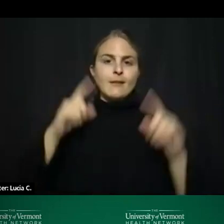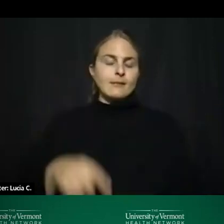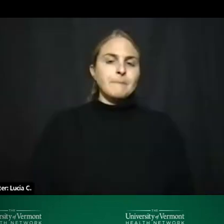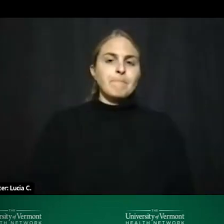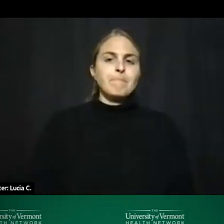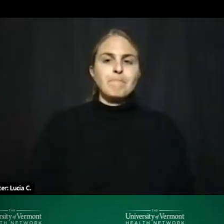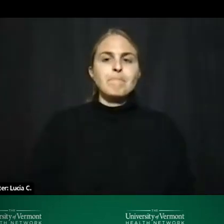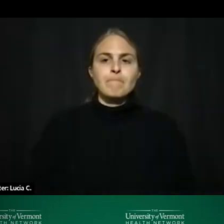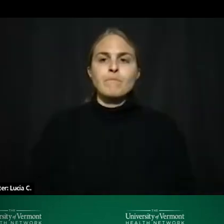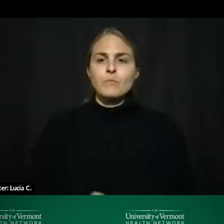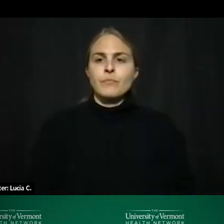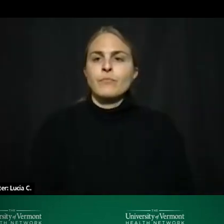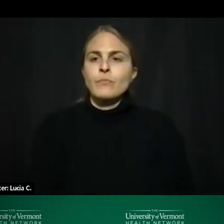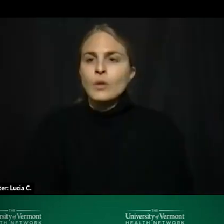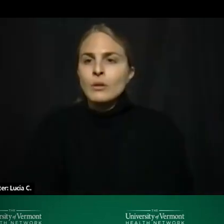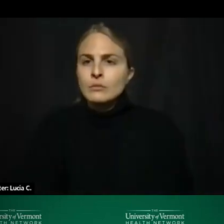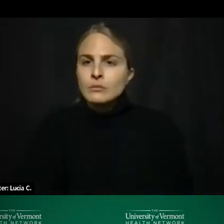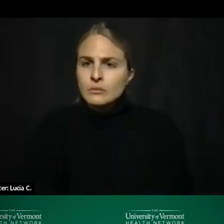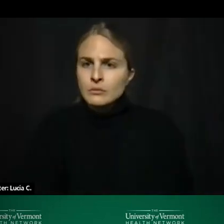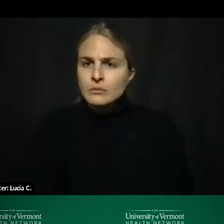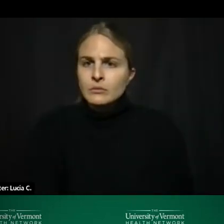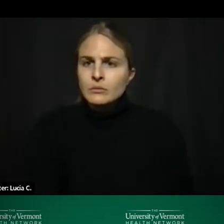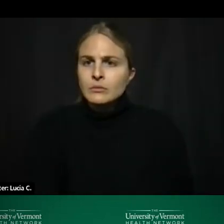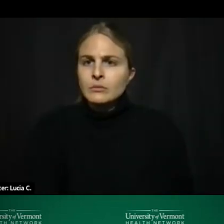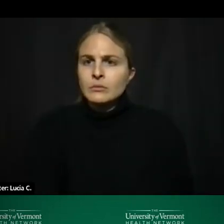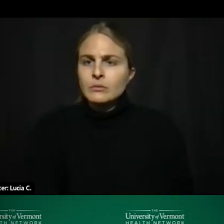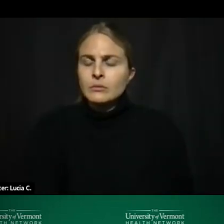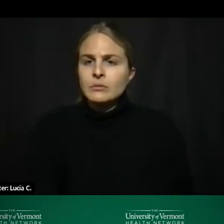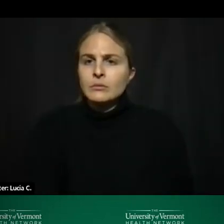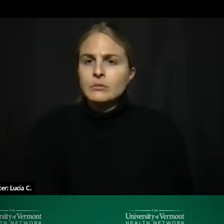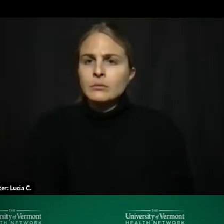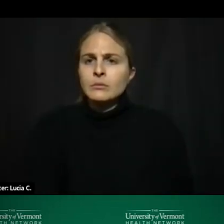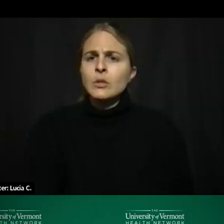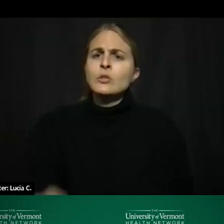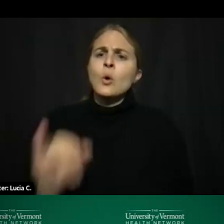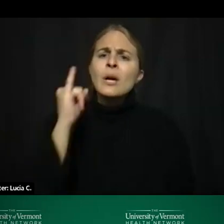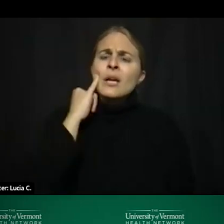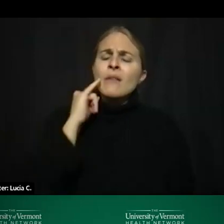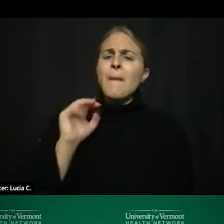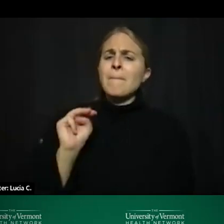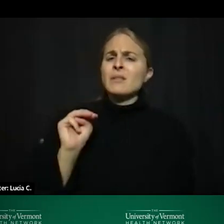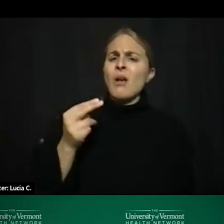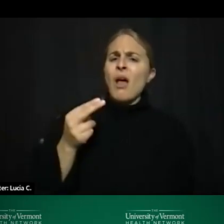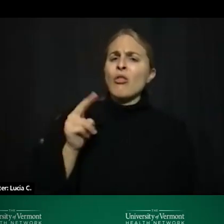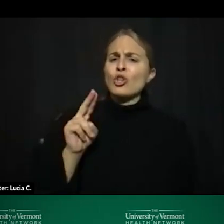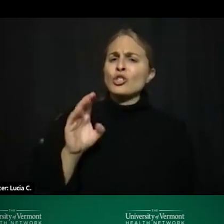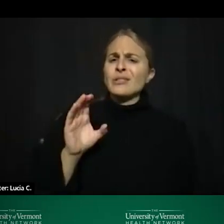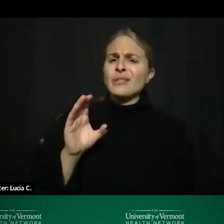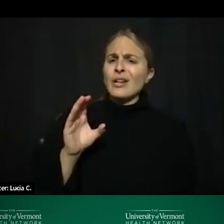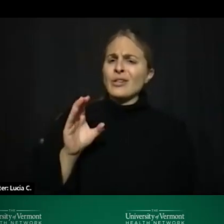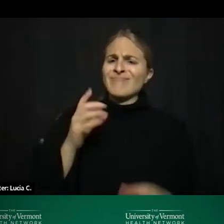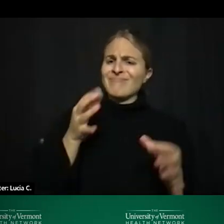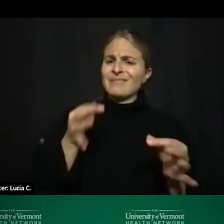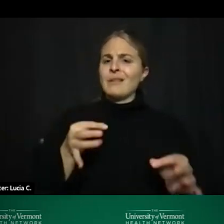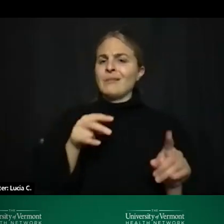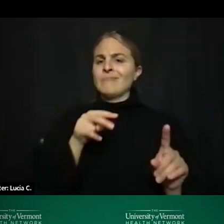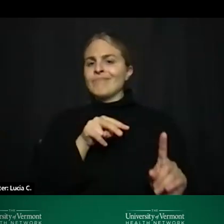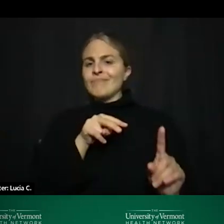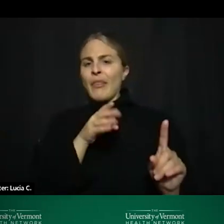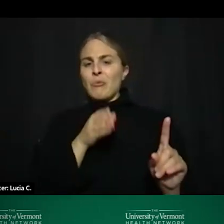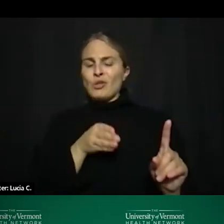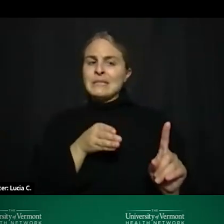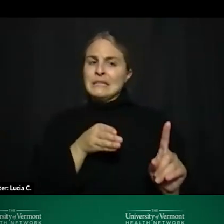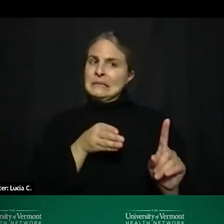okay thank you so um if the mental health urgent care determines someone is in danger to